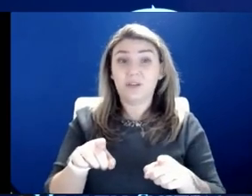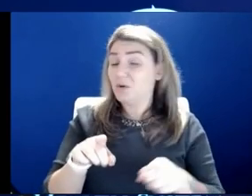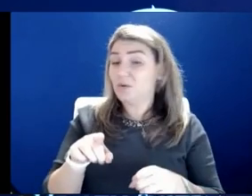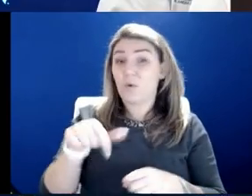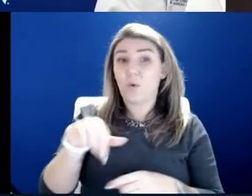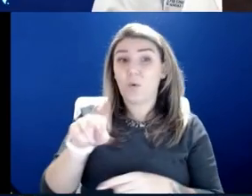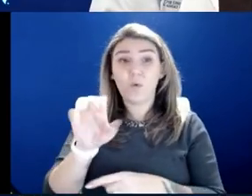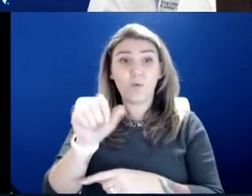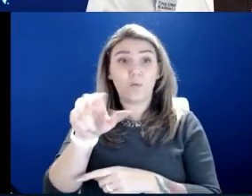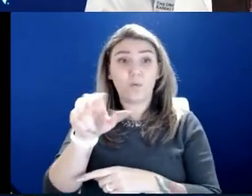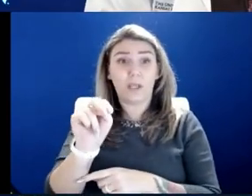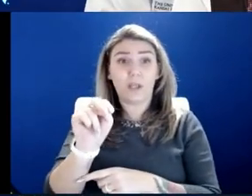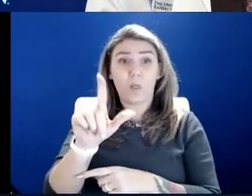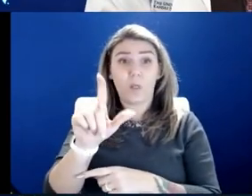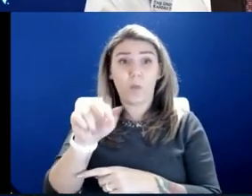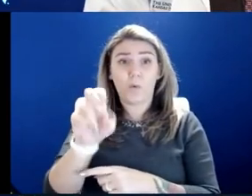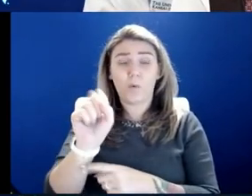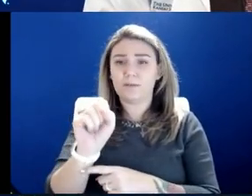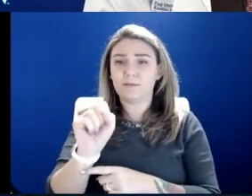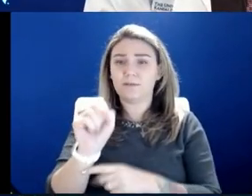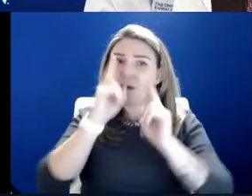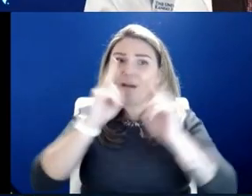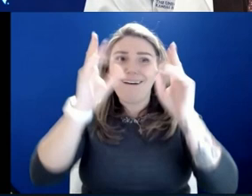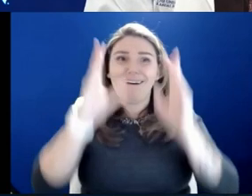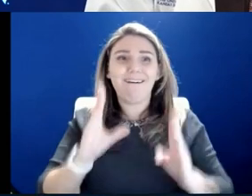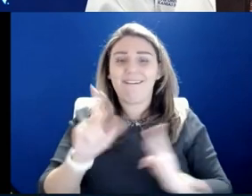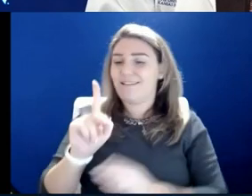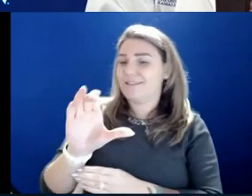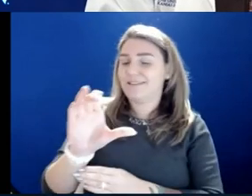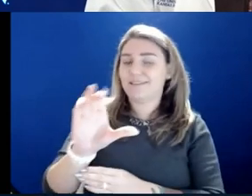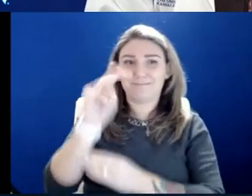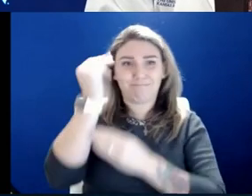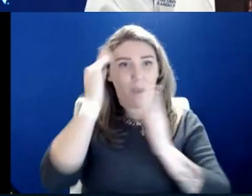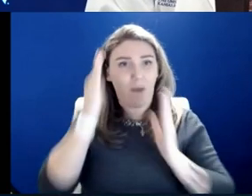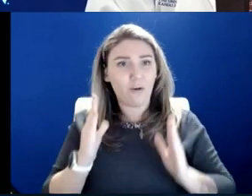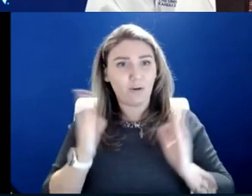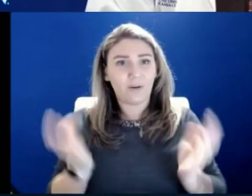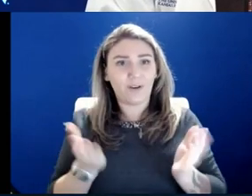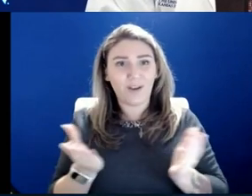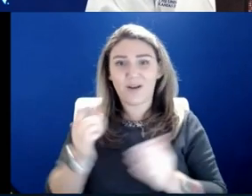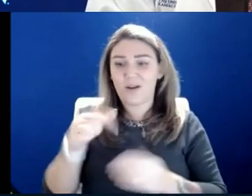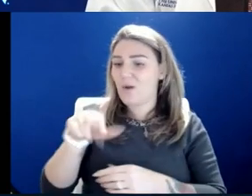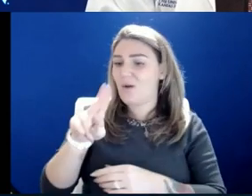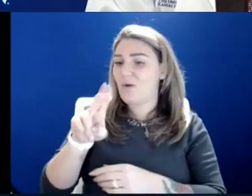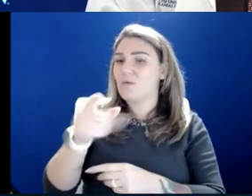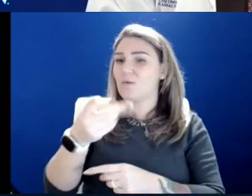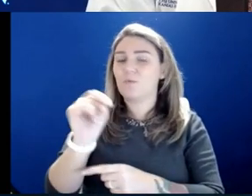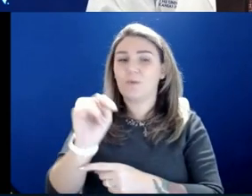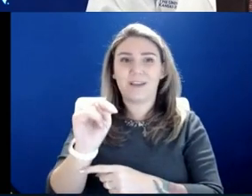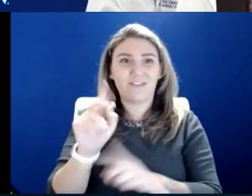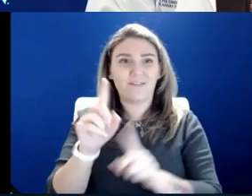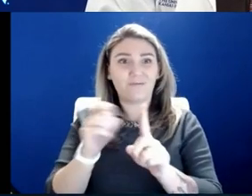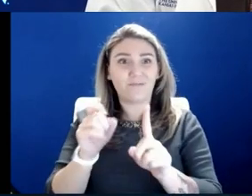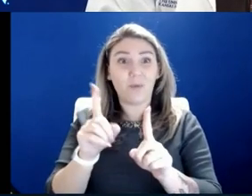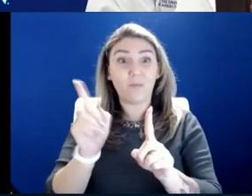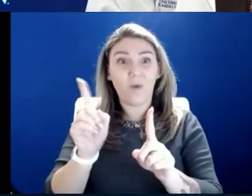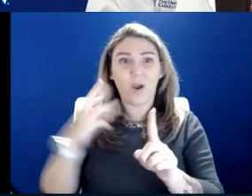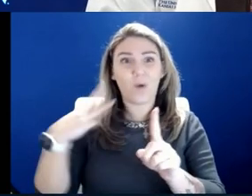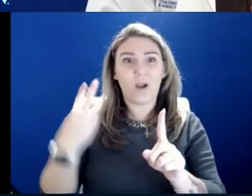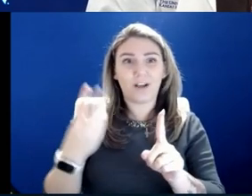our guest. We're honored to have the Kansas City Mayor Quentin Lucas joining us live from Washington, D.C. He's at the annual